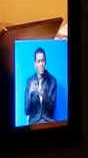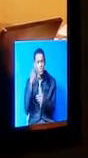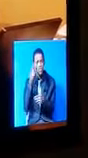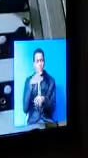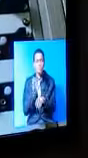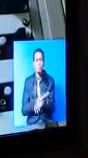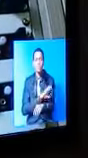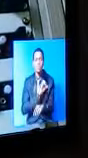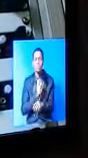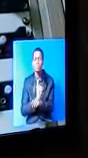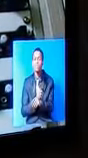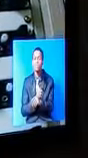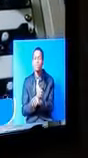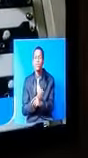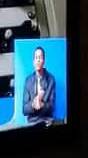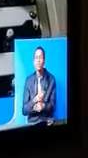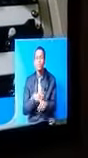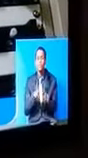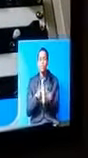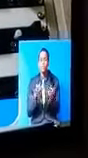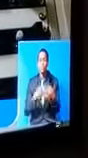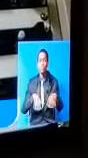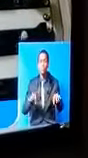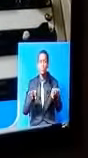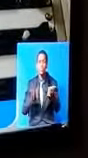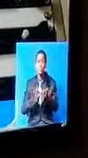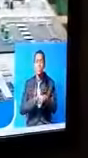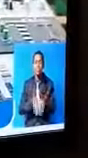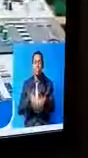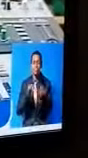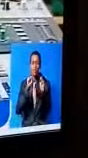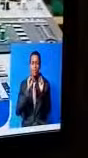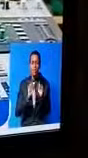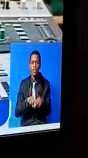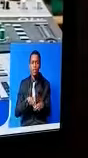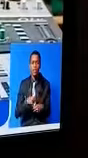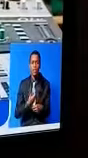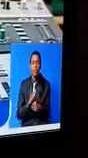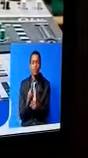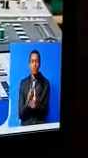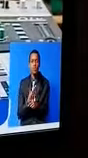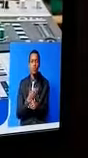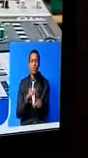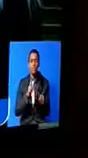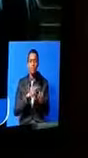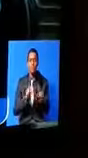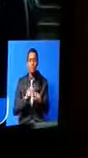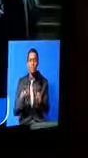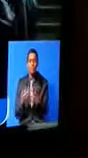revolution is driven by automation and robots, and has brought about smart technology. Keiza, George, BTV.